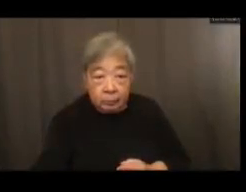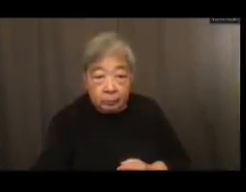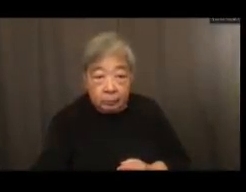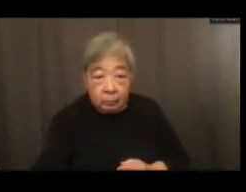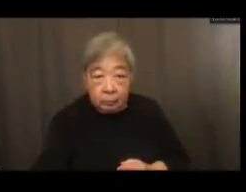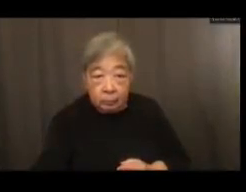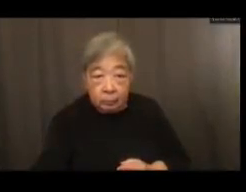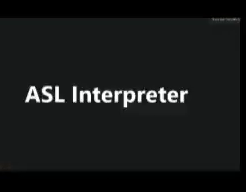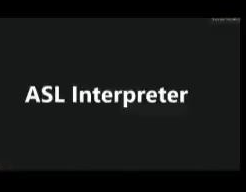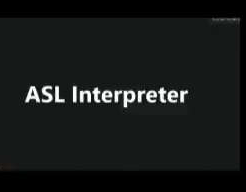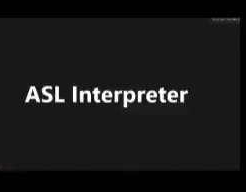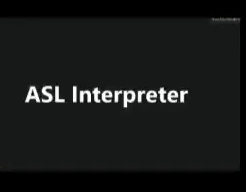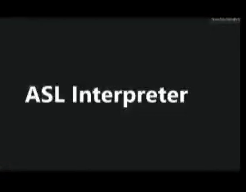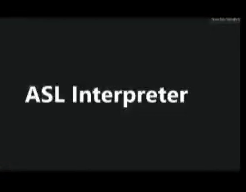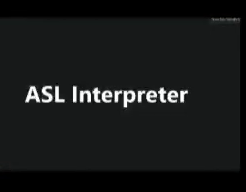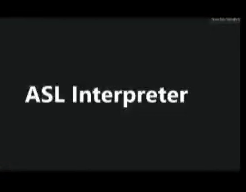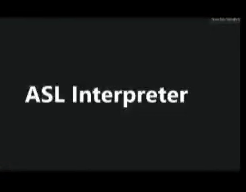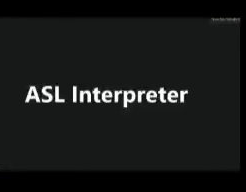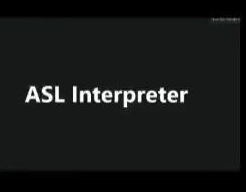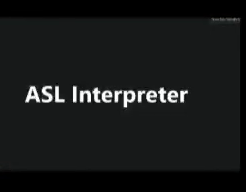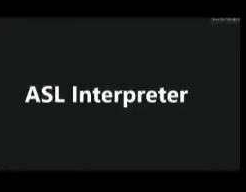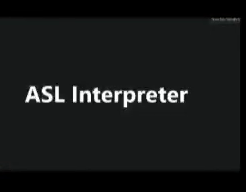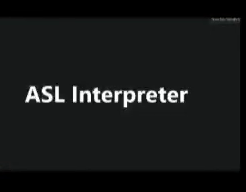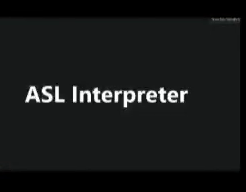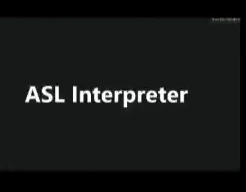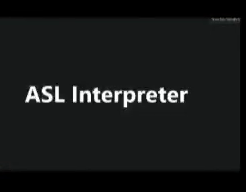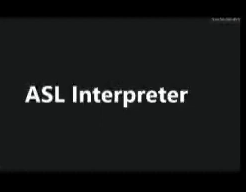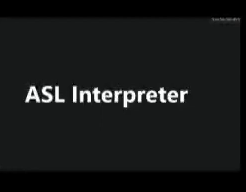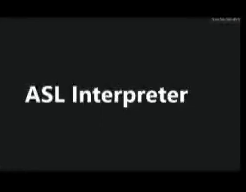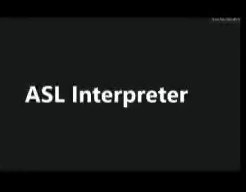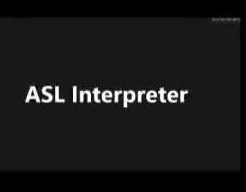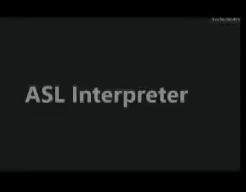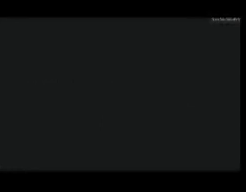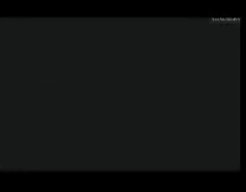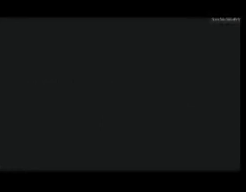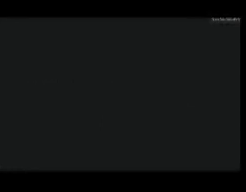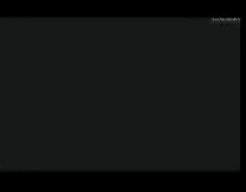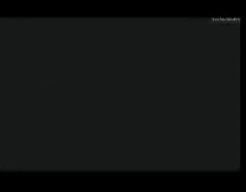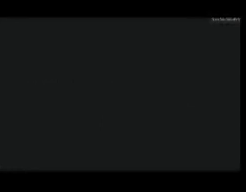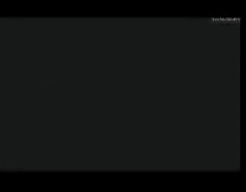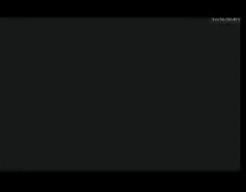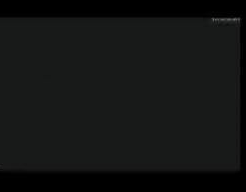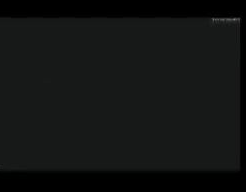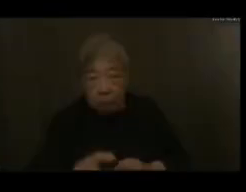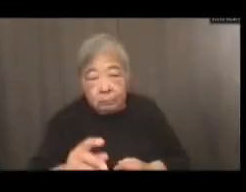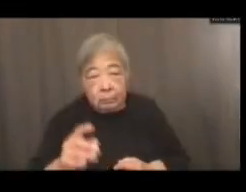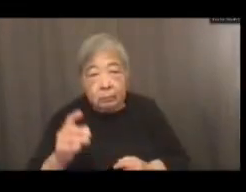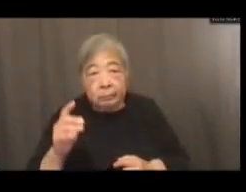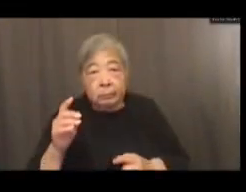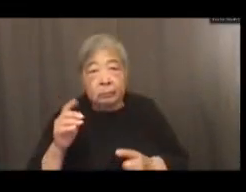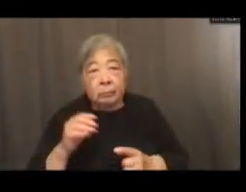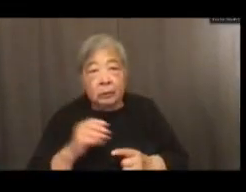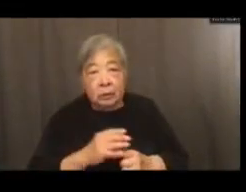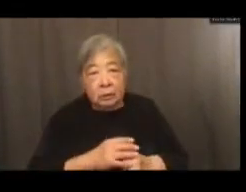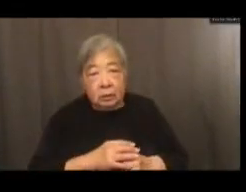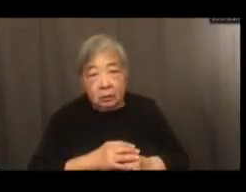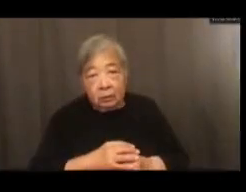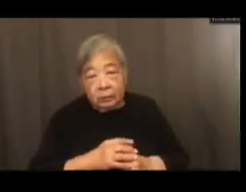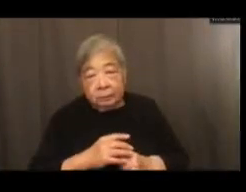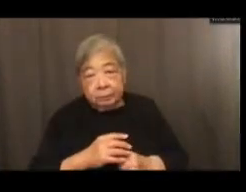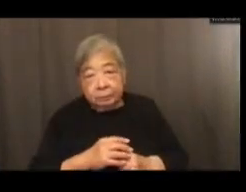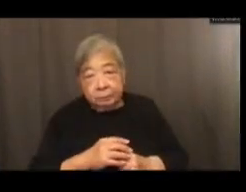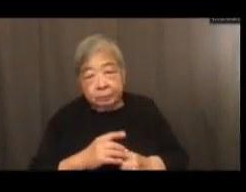is that there are more museums in the United States than there are Starbucks and